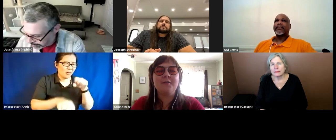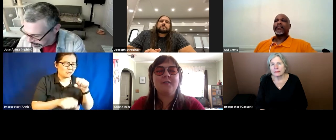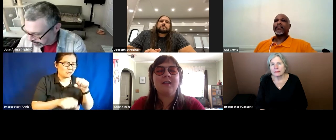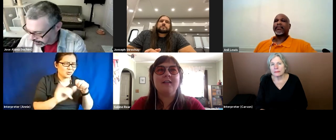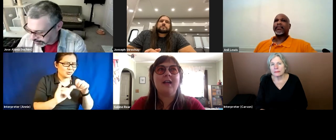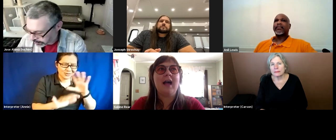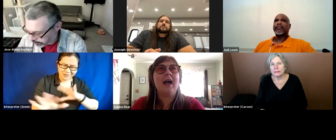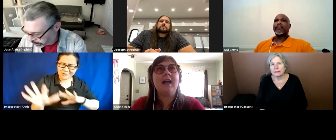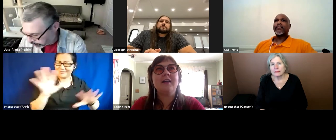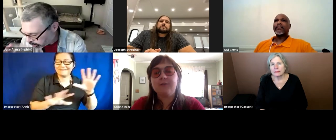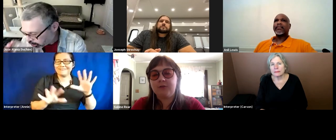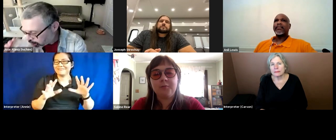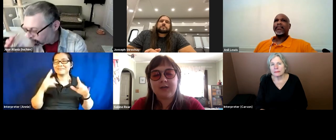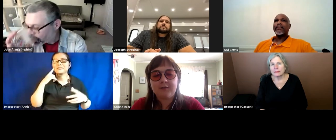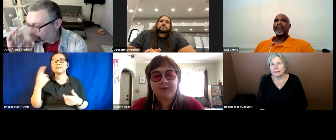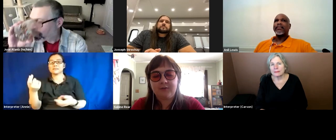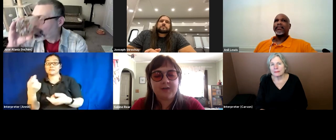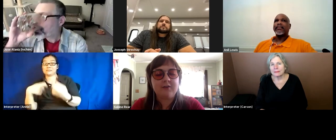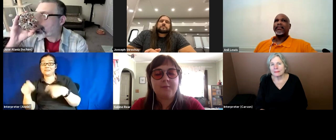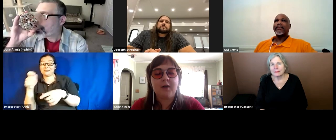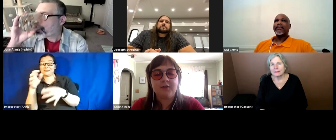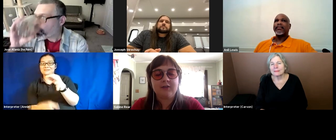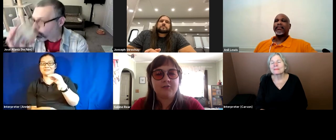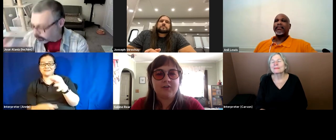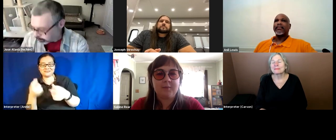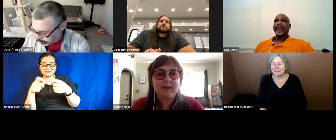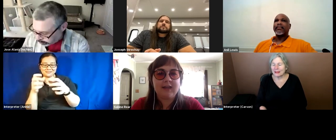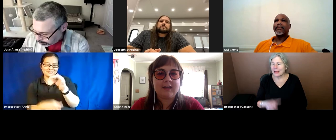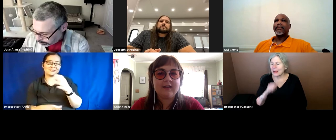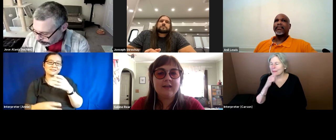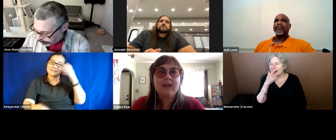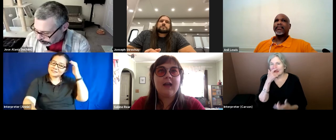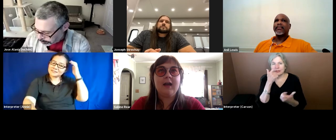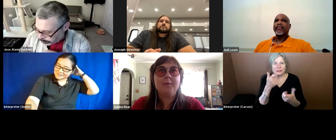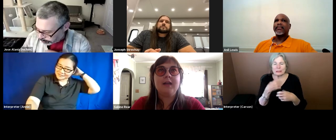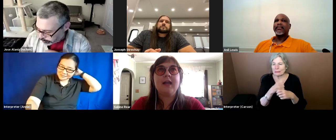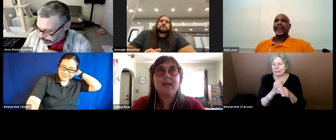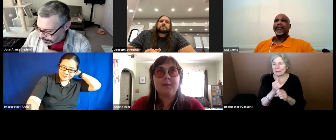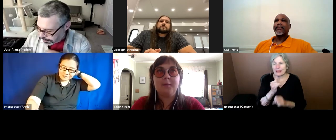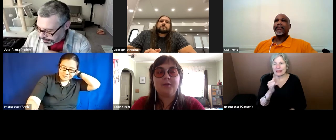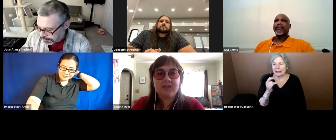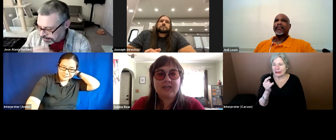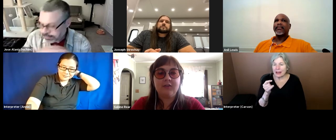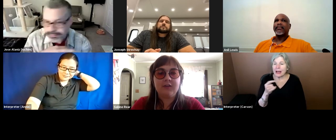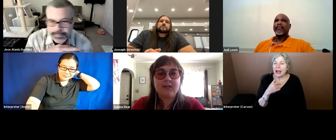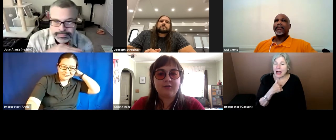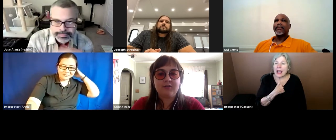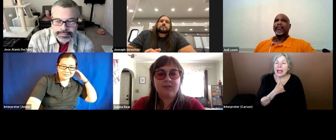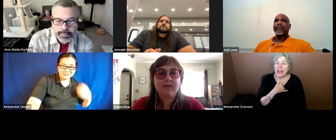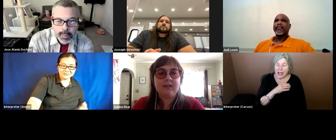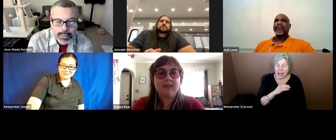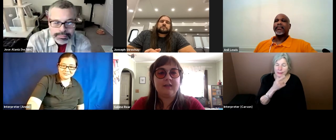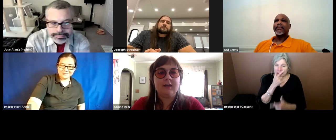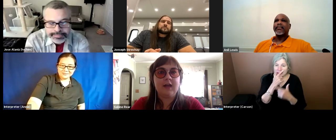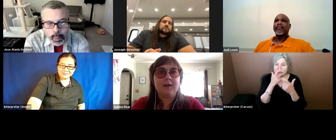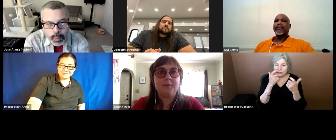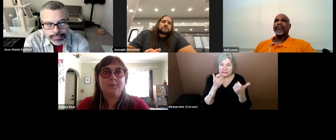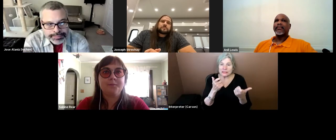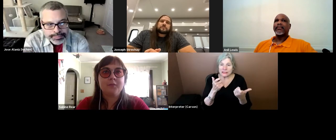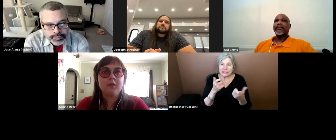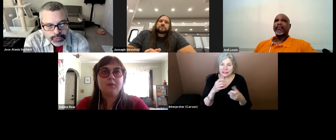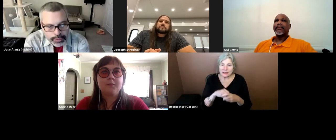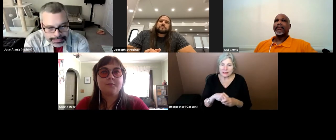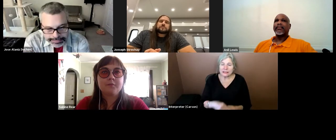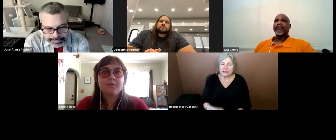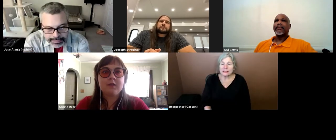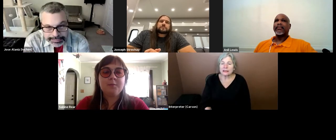I don't, I consume plenty of fiction, but I'm not really interested in making it. Um, and I am particularly interested in, um,